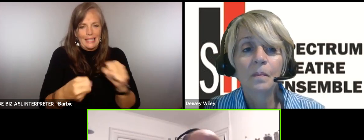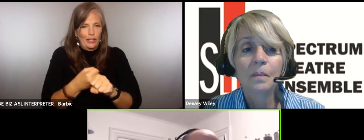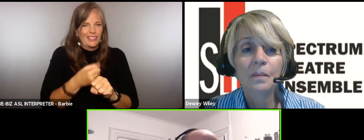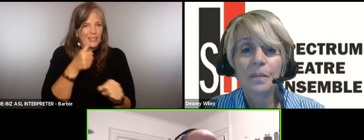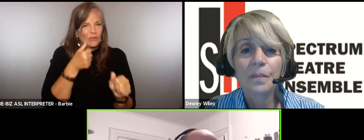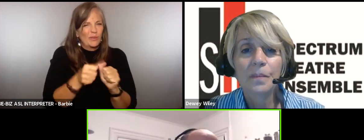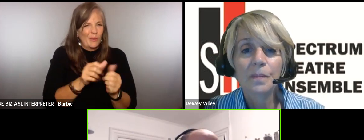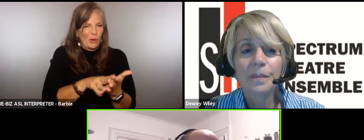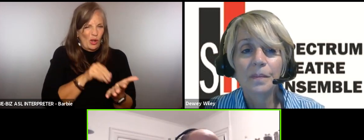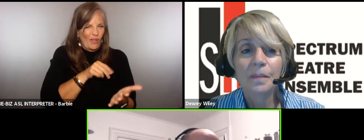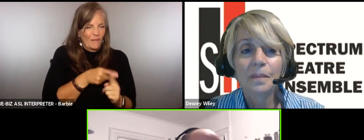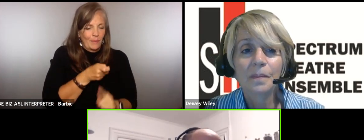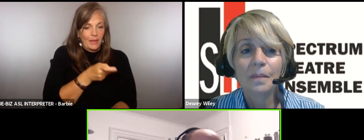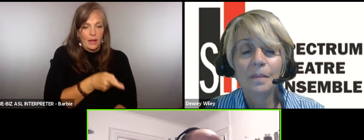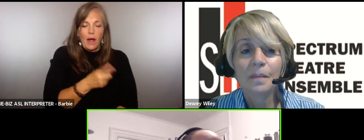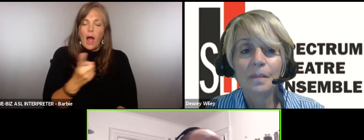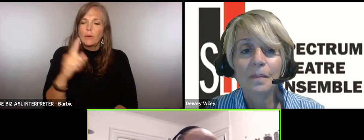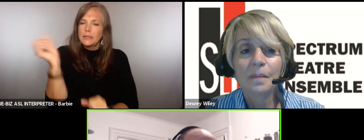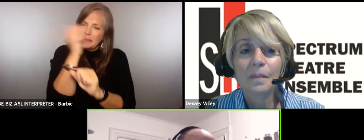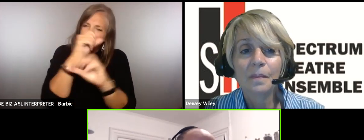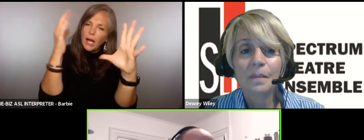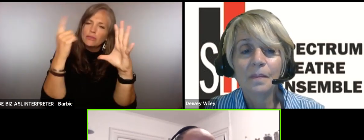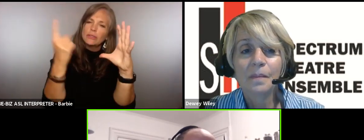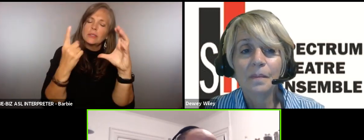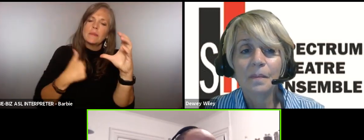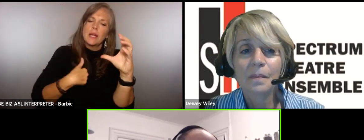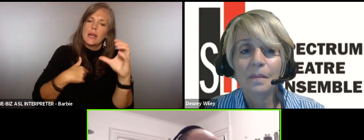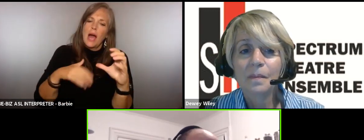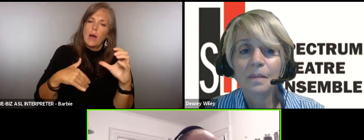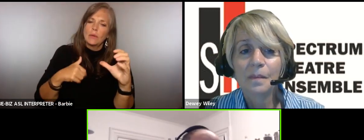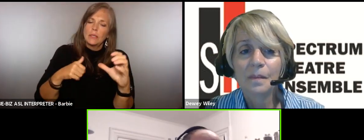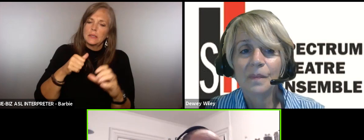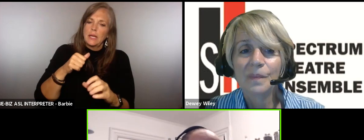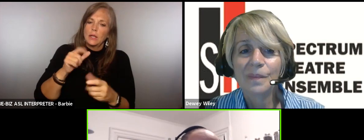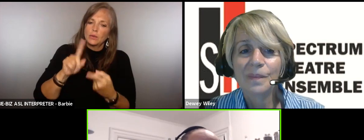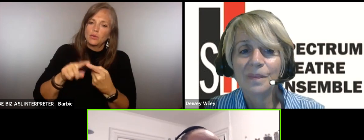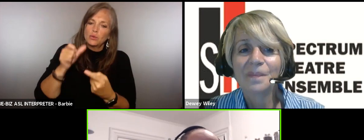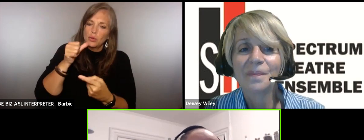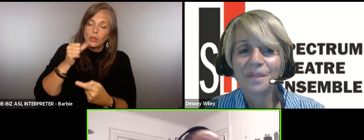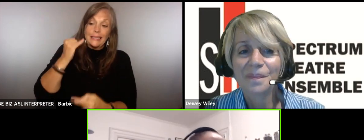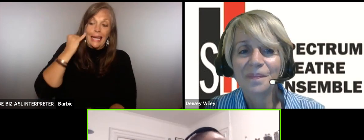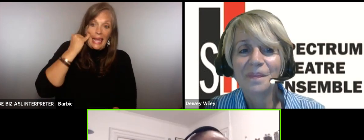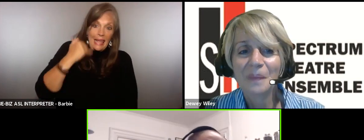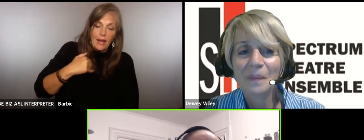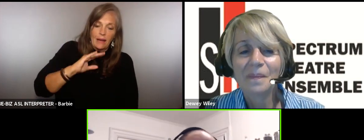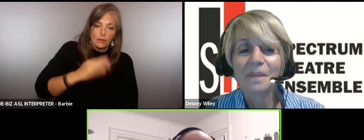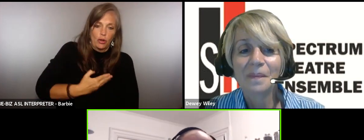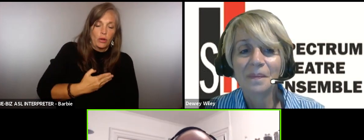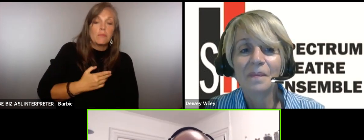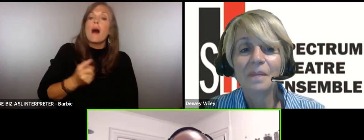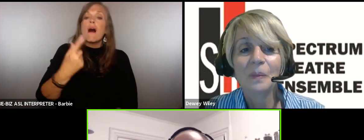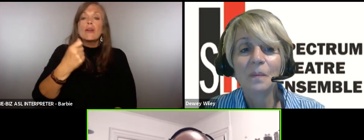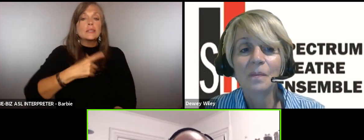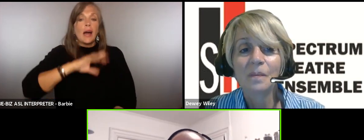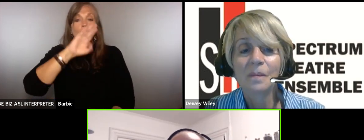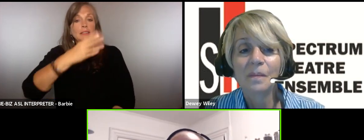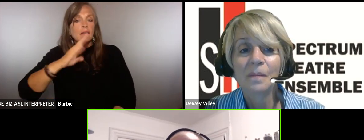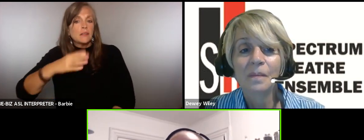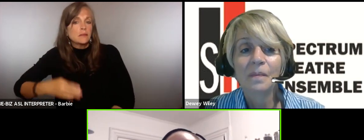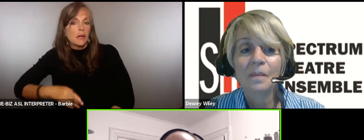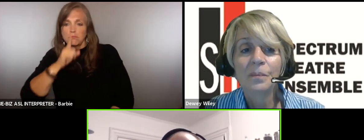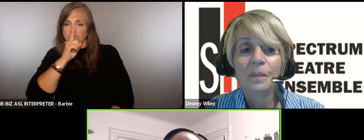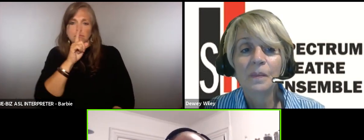imagined it that it would be something that I would always say to you know girls if I had daughters and I had sons so I didn't really say it that much